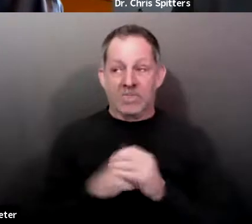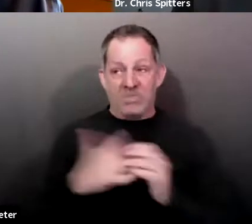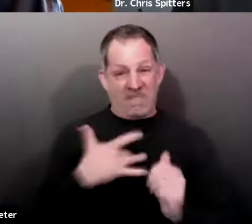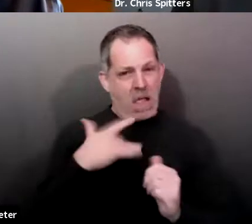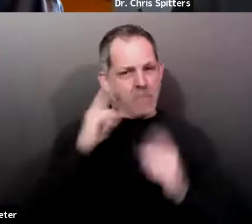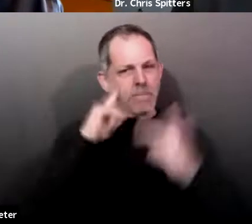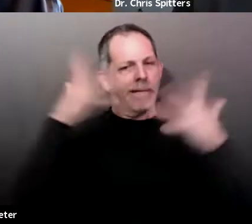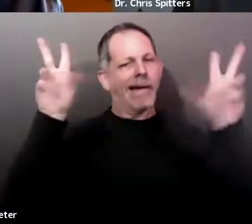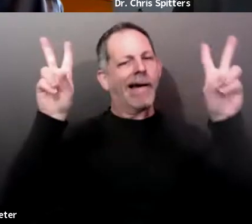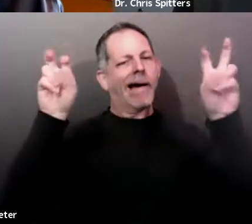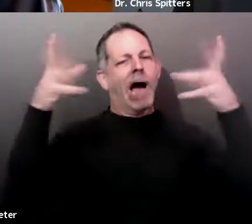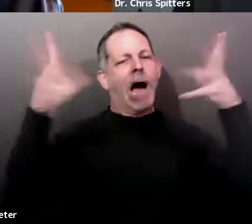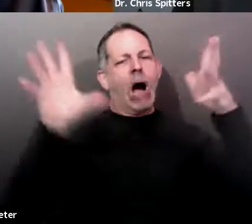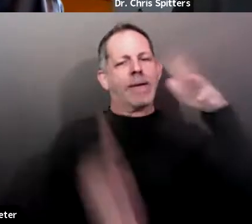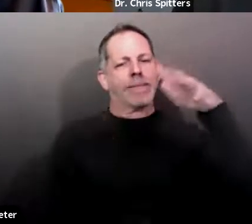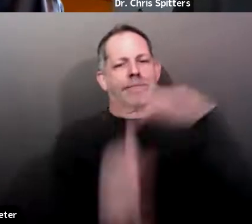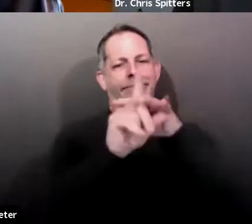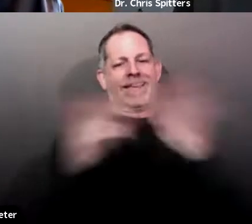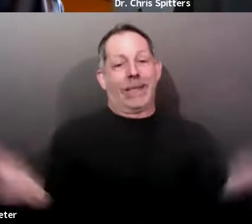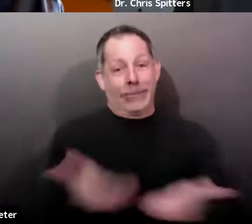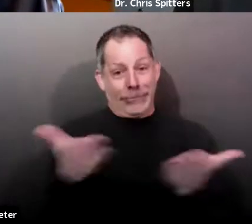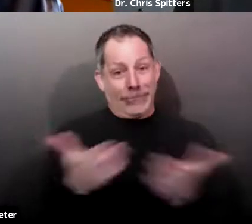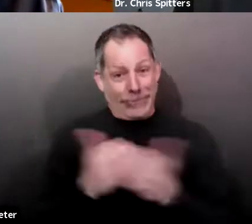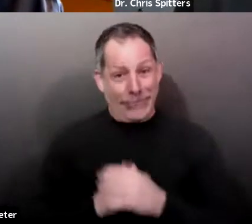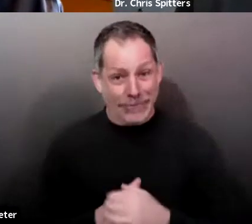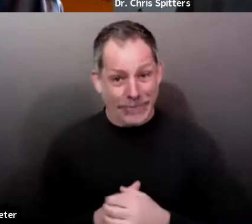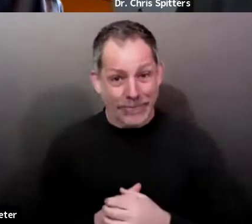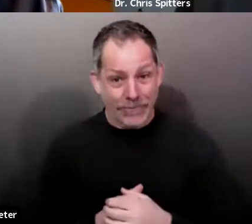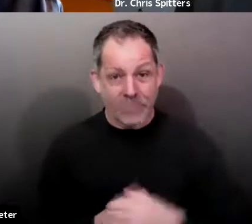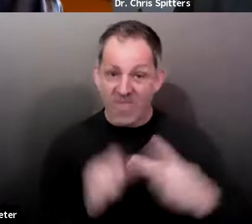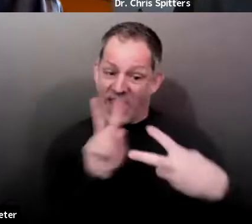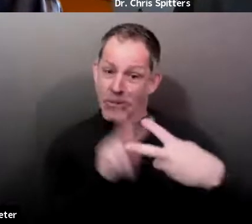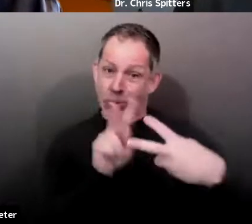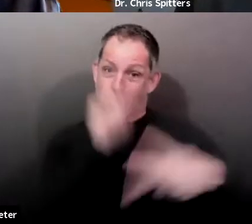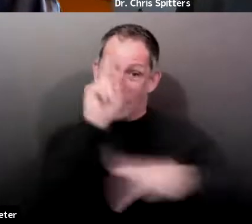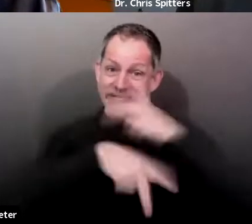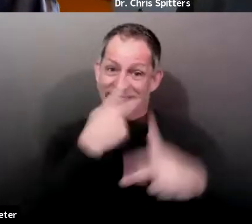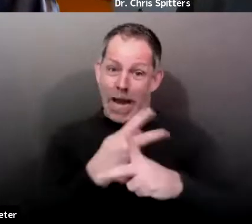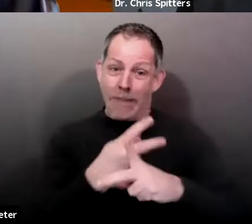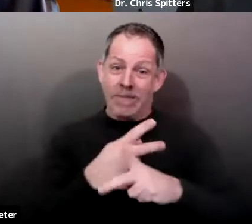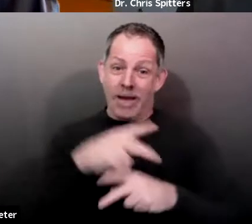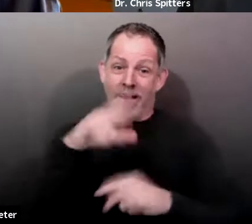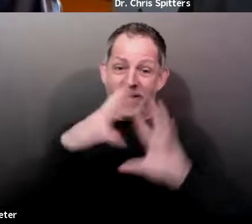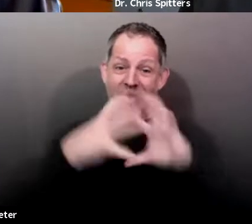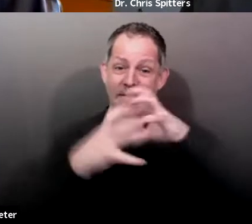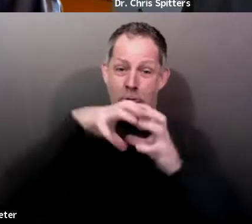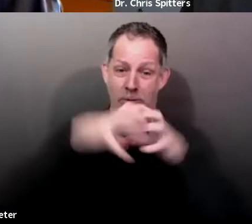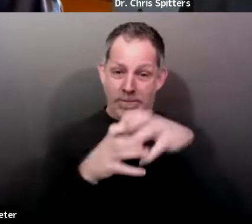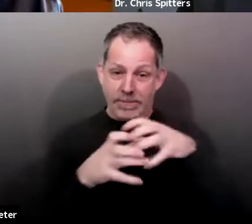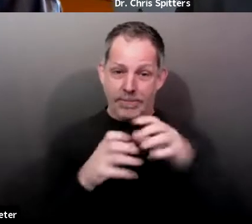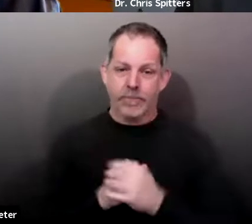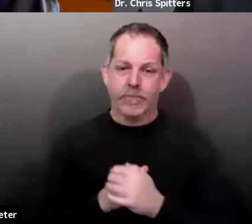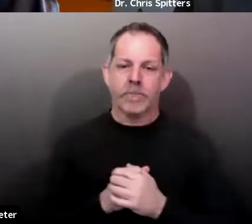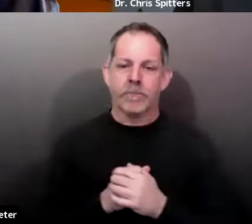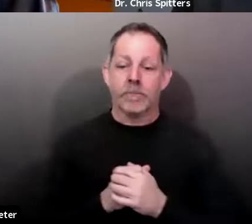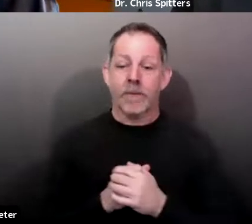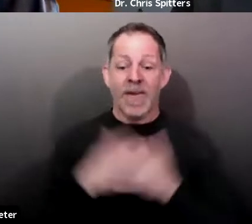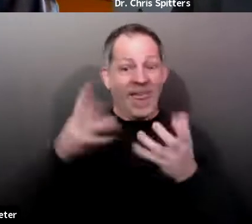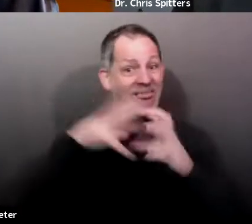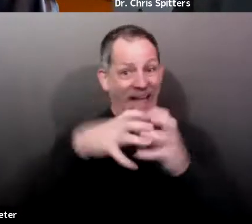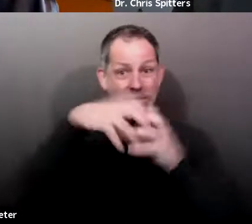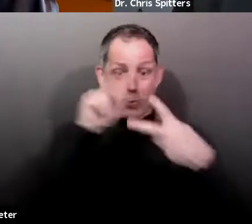two are that they appear to be transmitted more easily and could lead to more cases